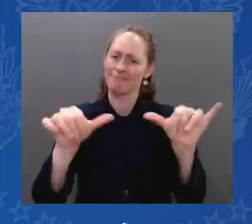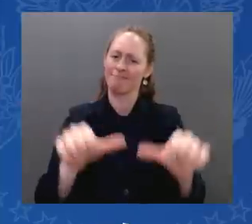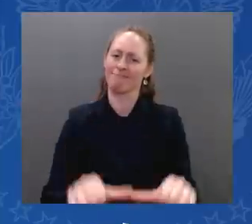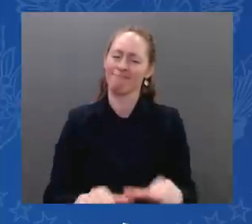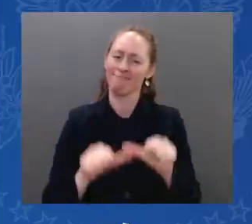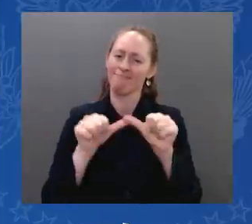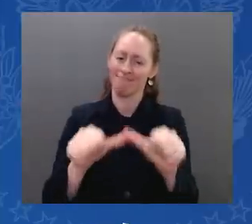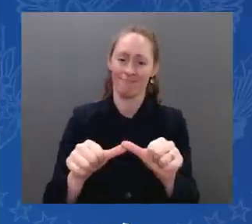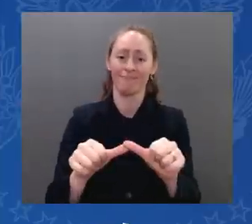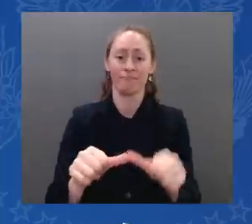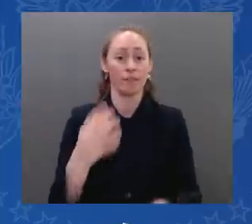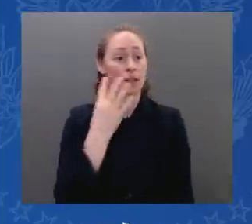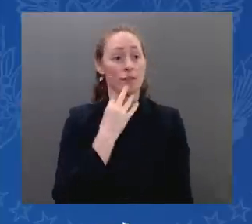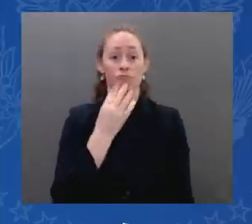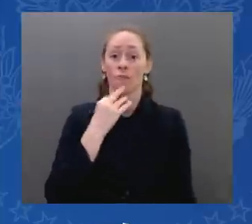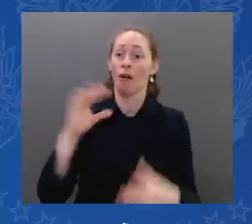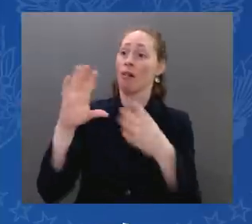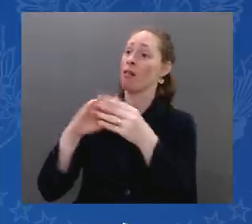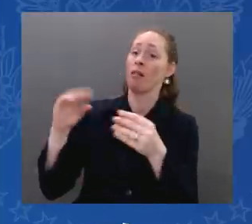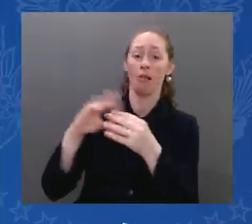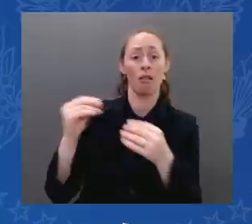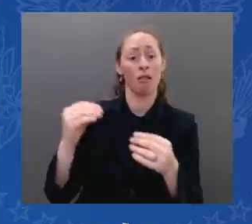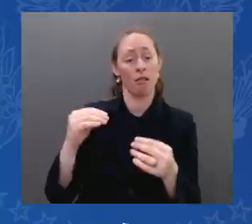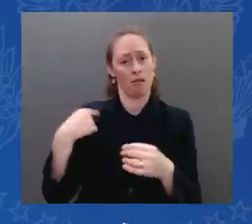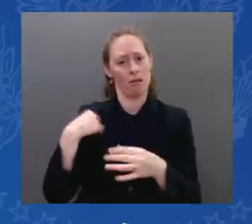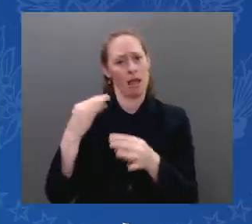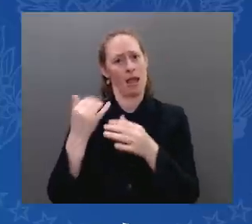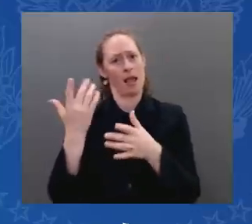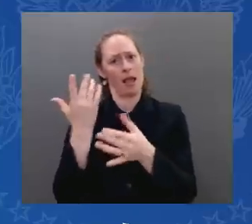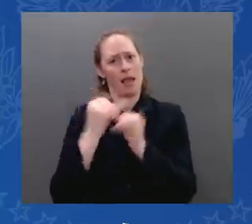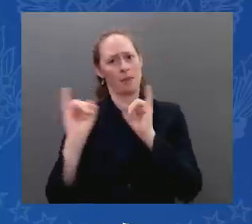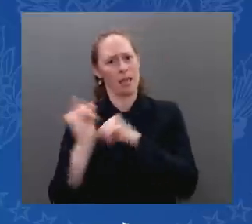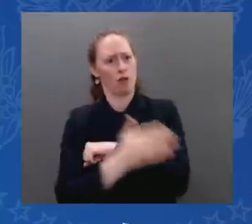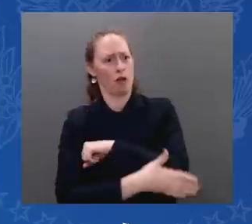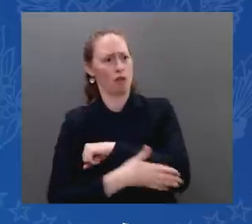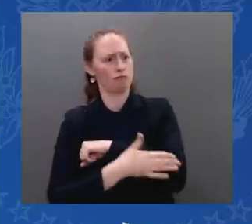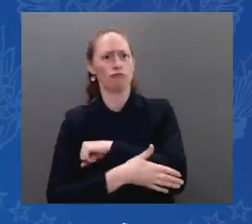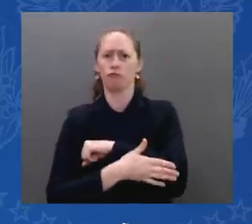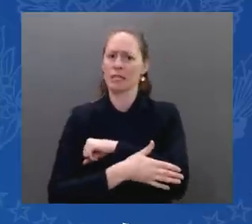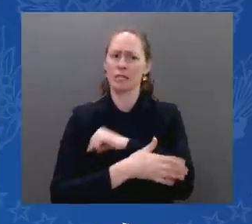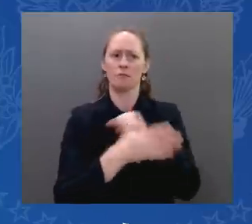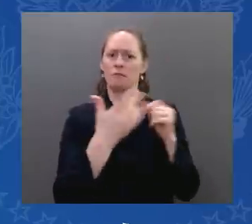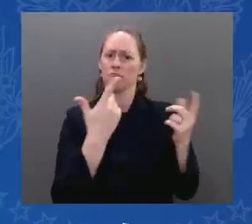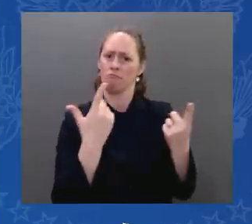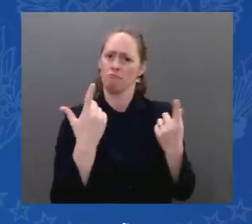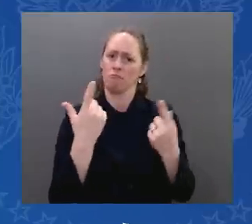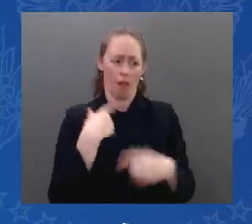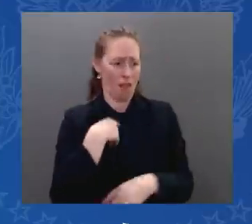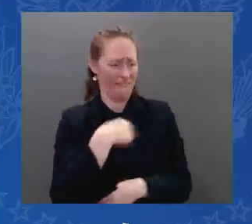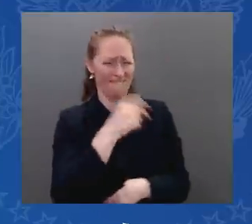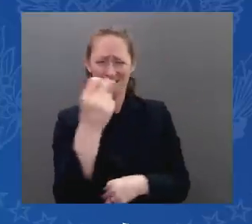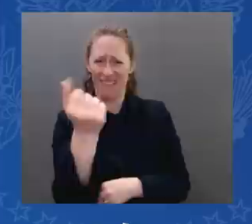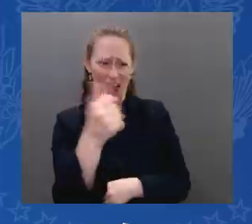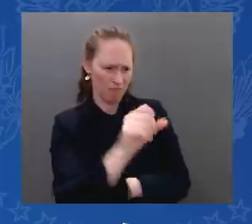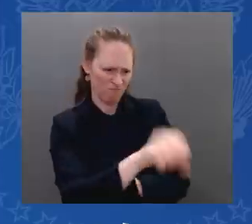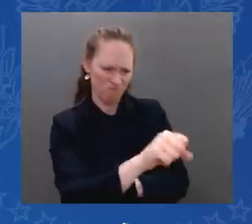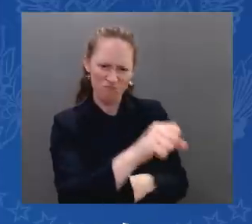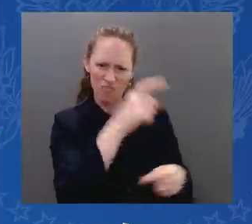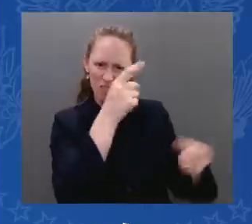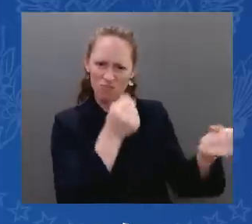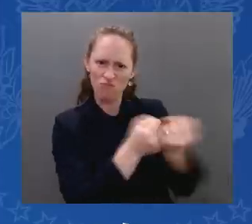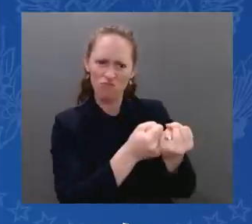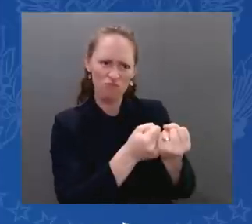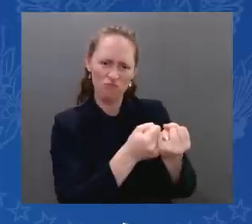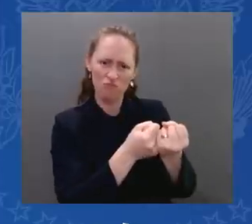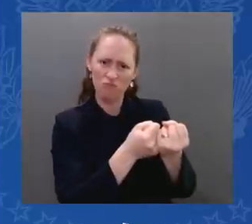country in the world to recognize Israel. And I assure you, it be the last country in the world ever to walk away from